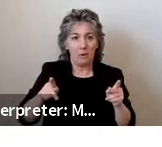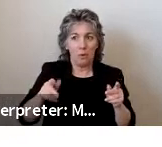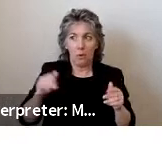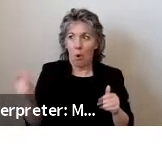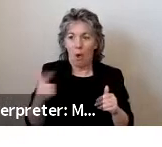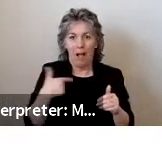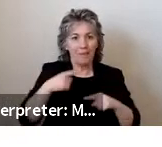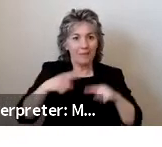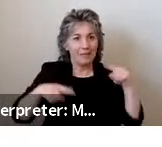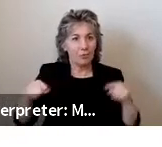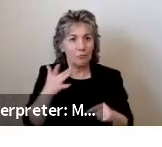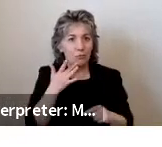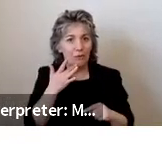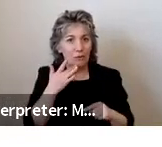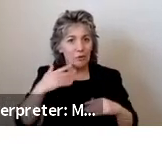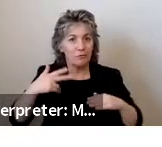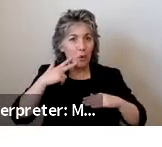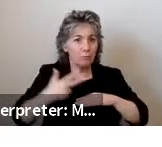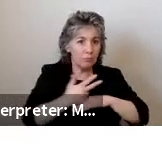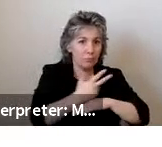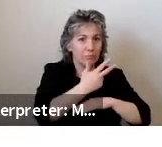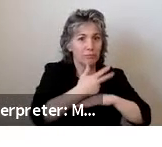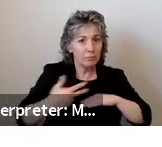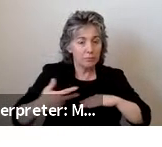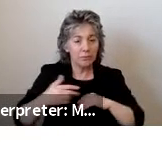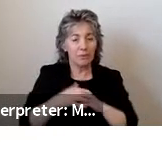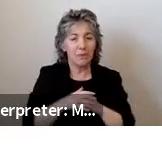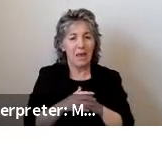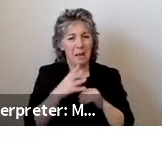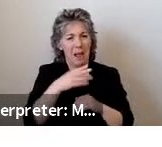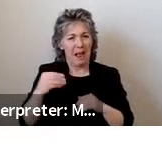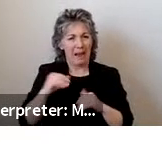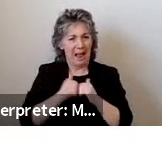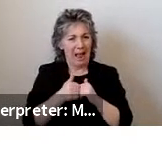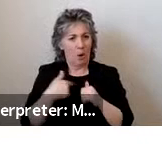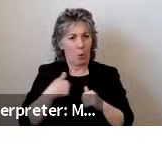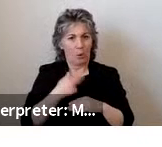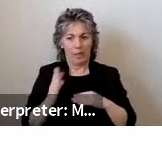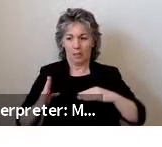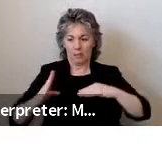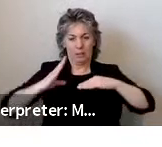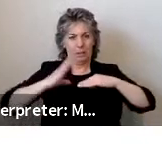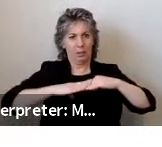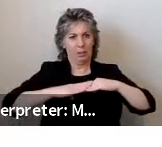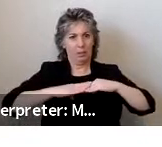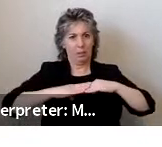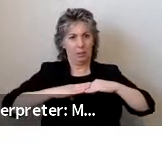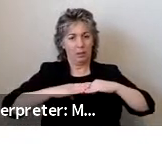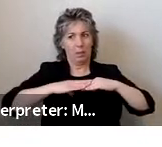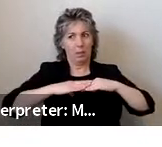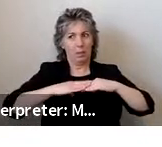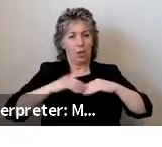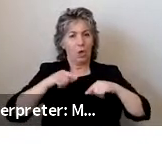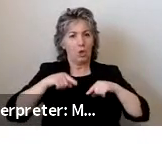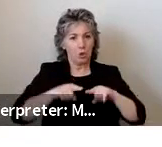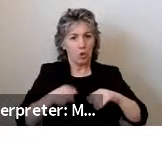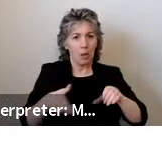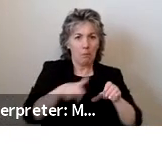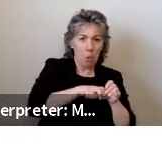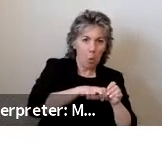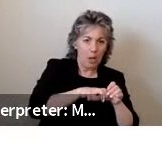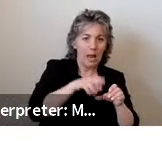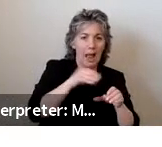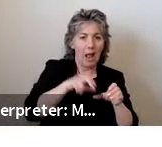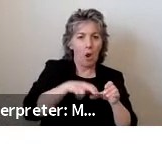and how to communicate the deployment status of a ramp during boarding and exiting to ensure